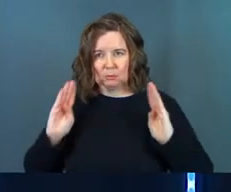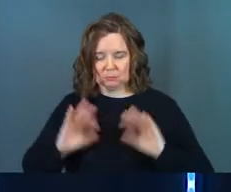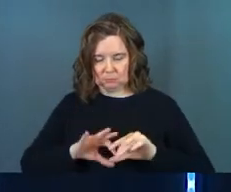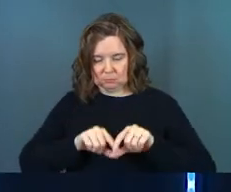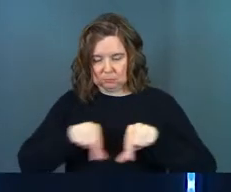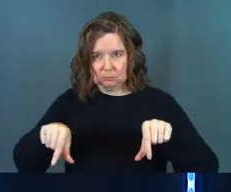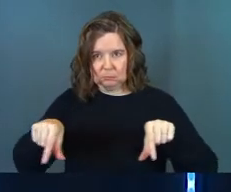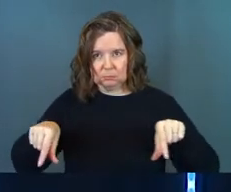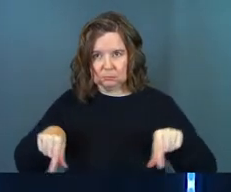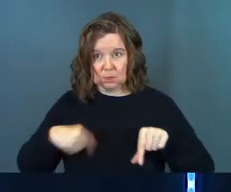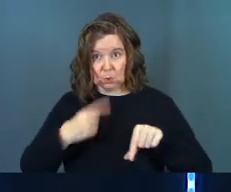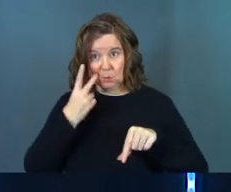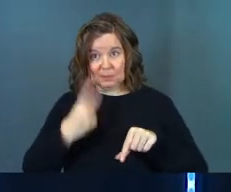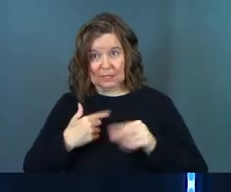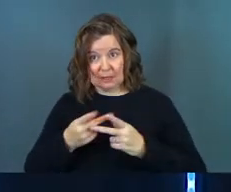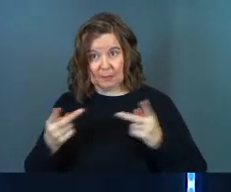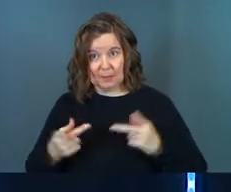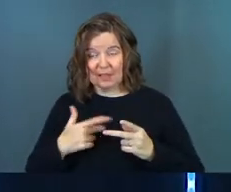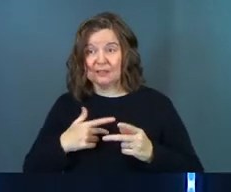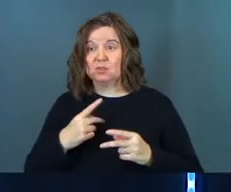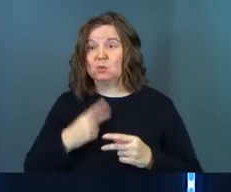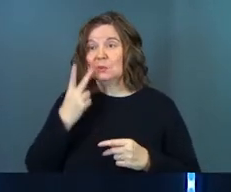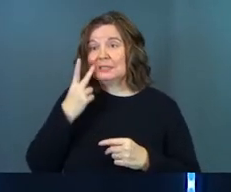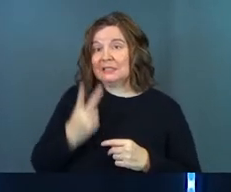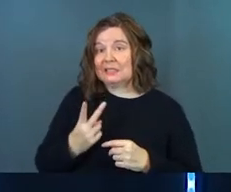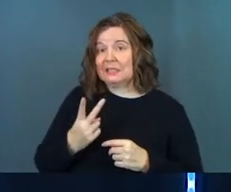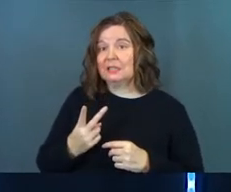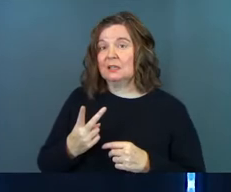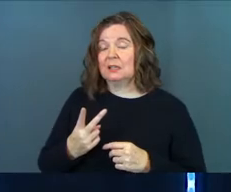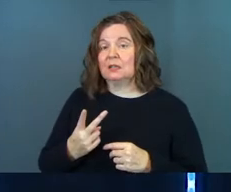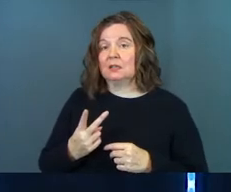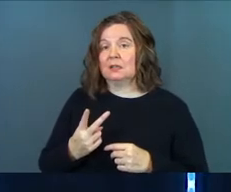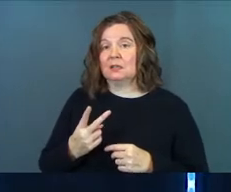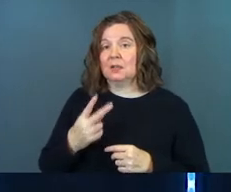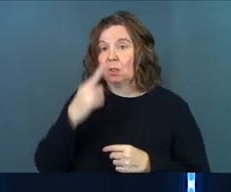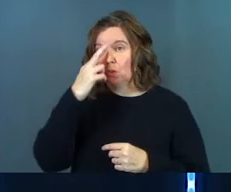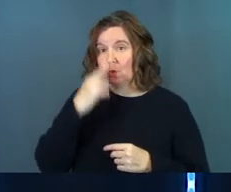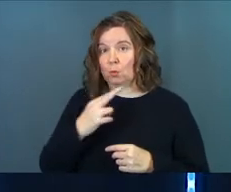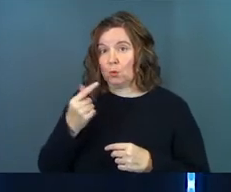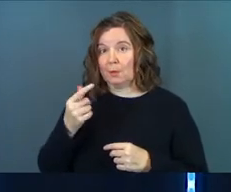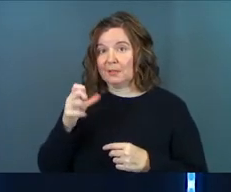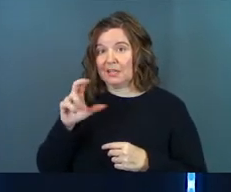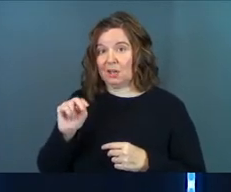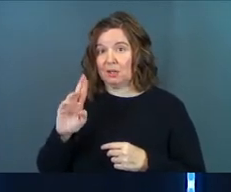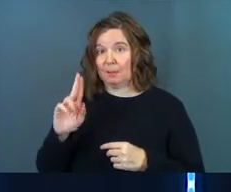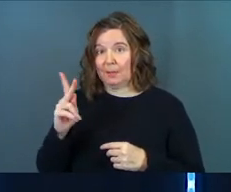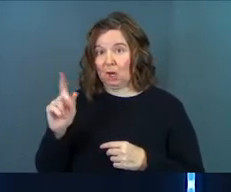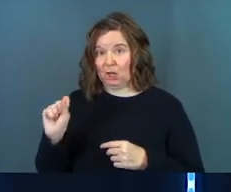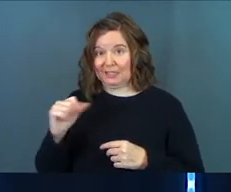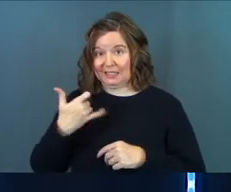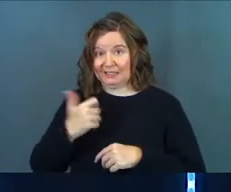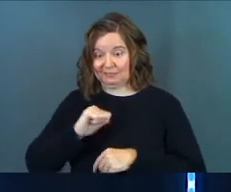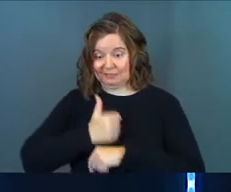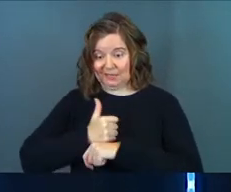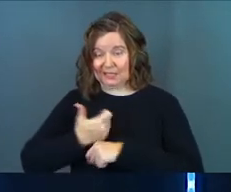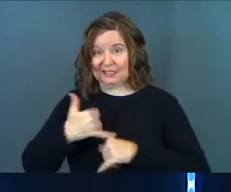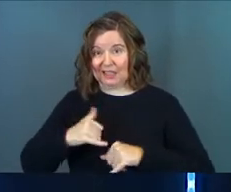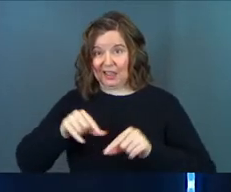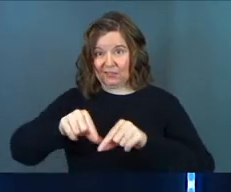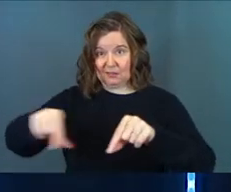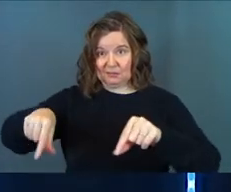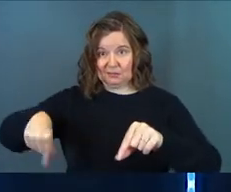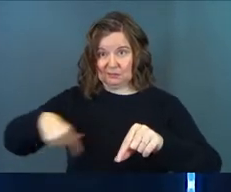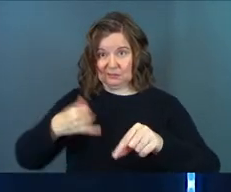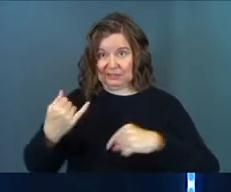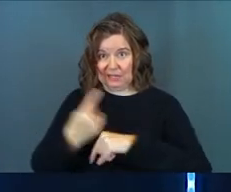today, you can actually visit this place. And not only can you see the Roman garrison barracks that are still, they've still got the ruins of